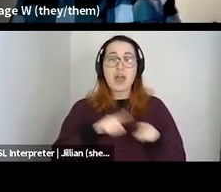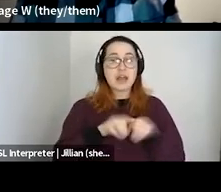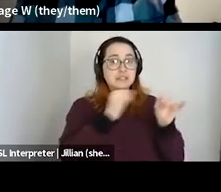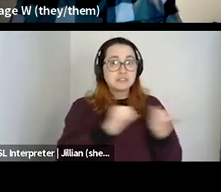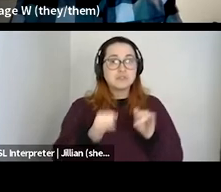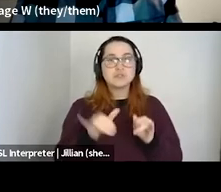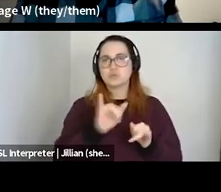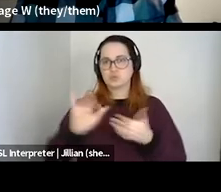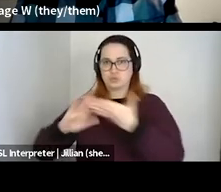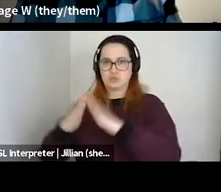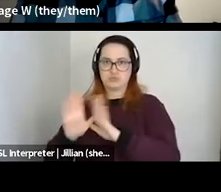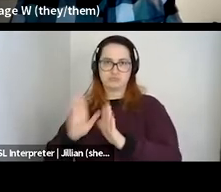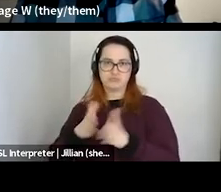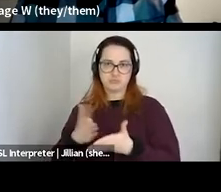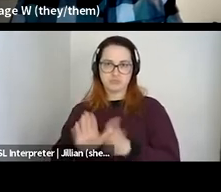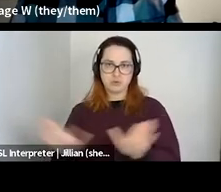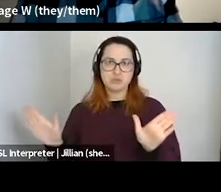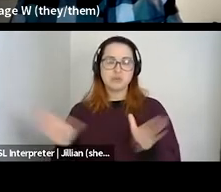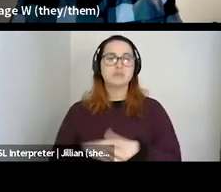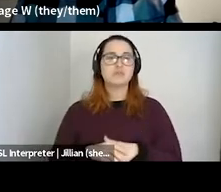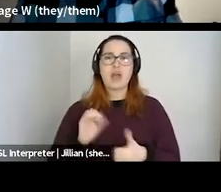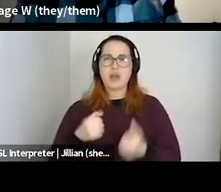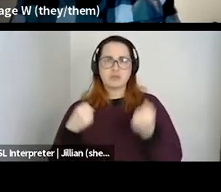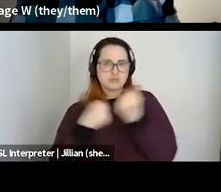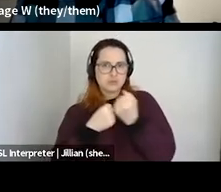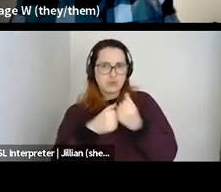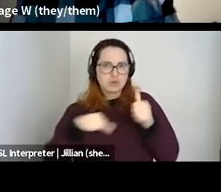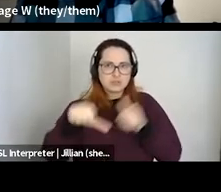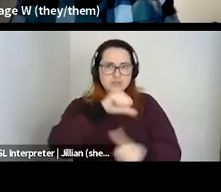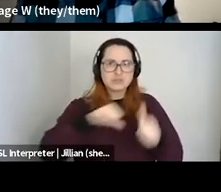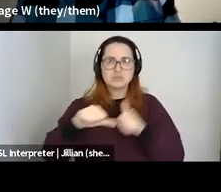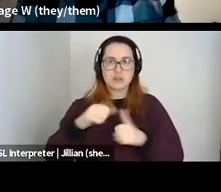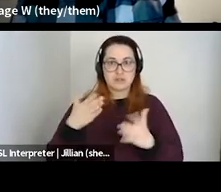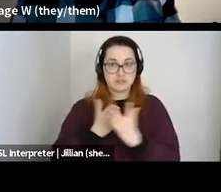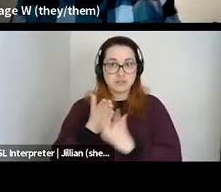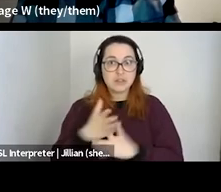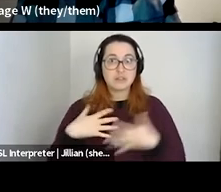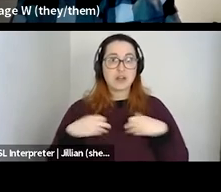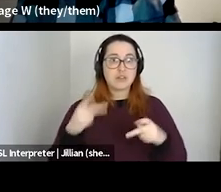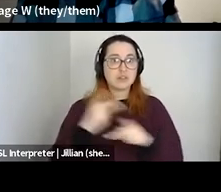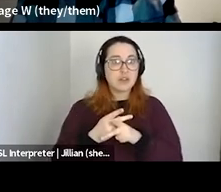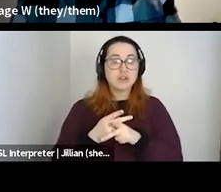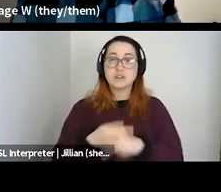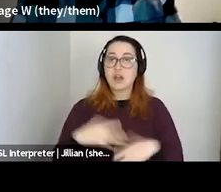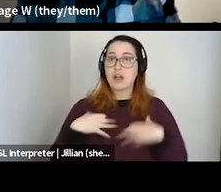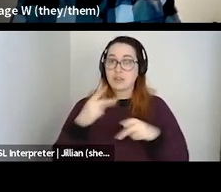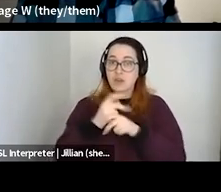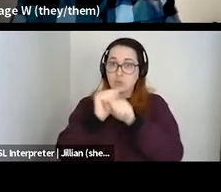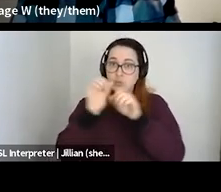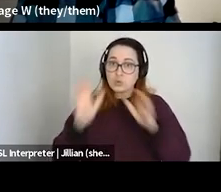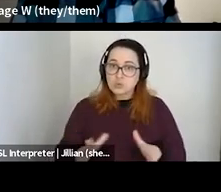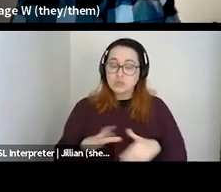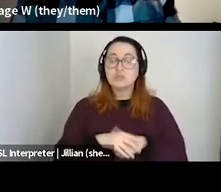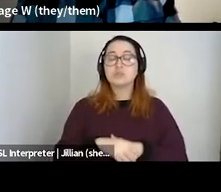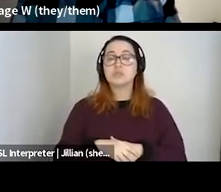how to support one another in navigating healthcare, healthcare workers, looking to better understand the